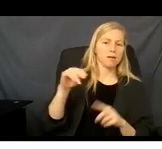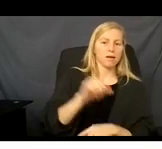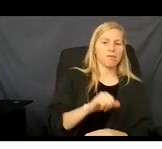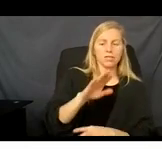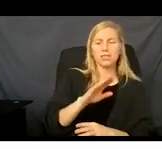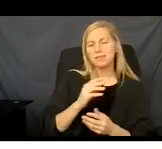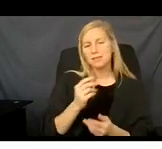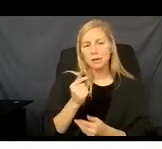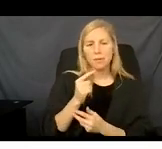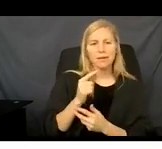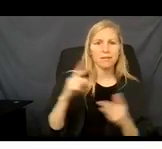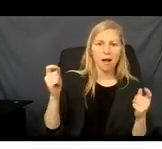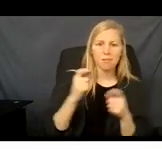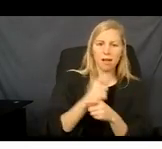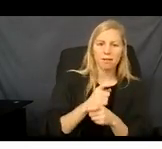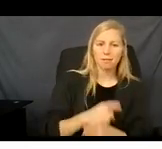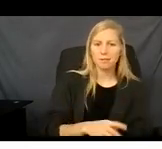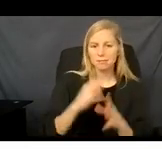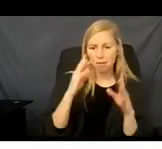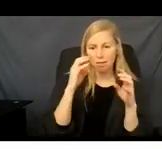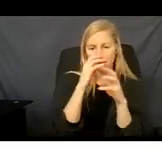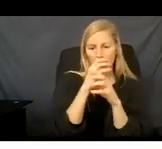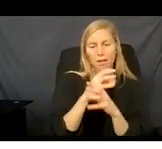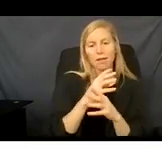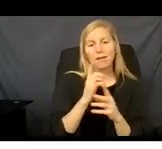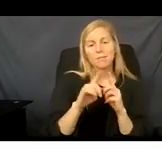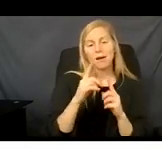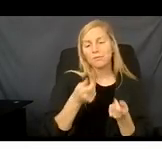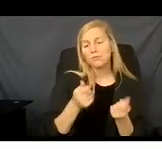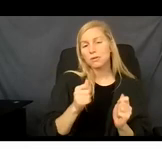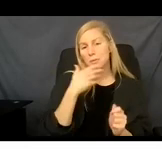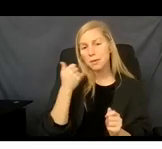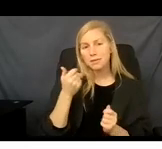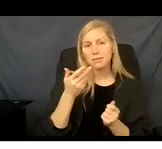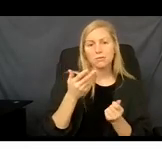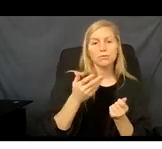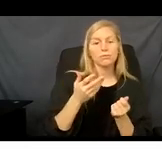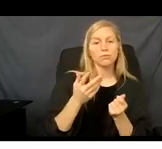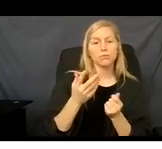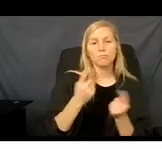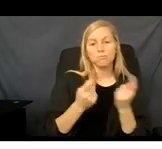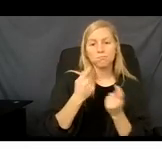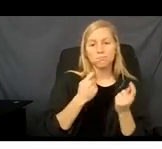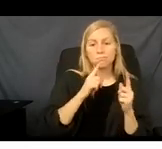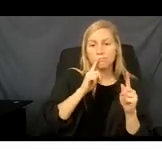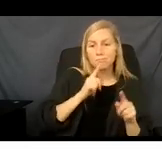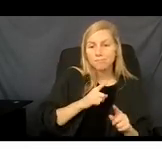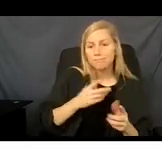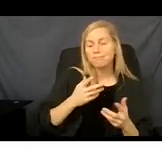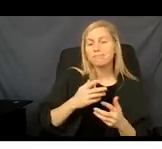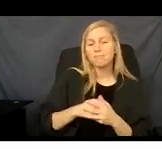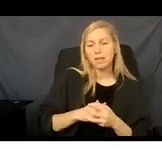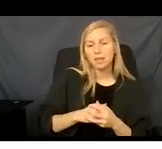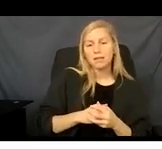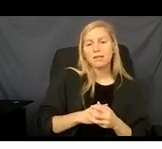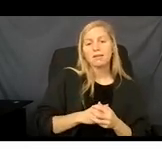complicated, but I will try my best to answer your questions and expand more on